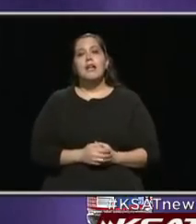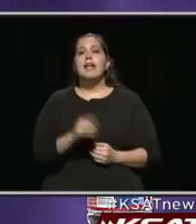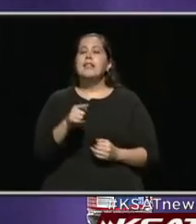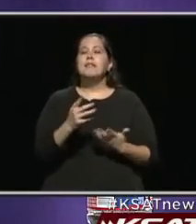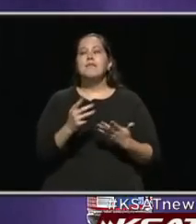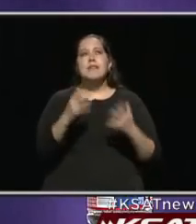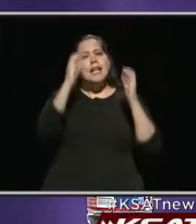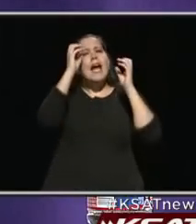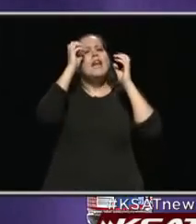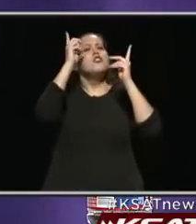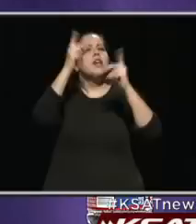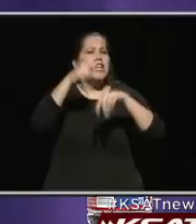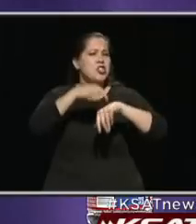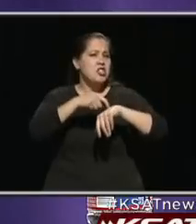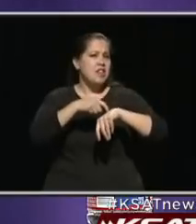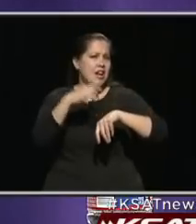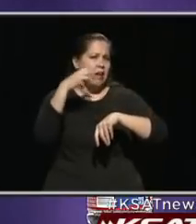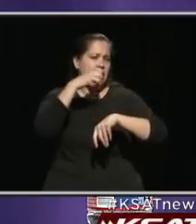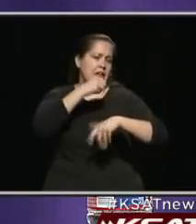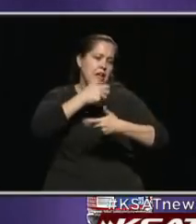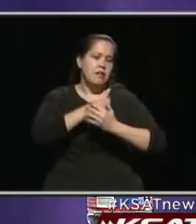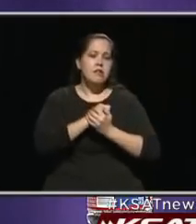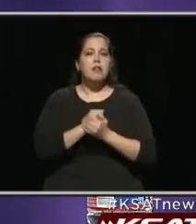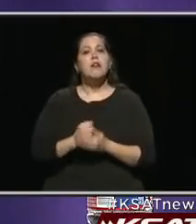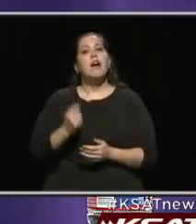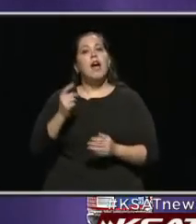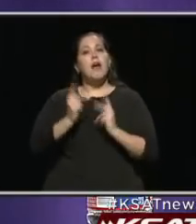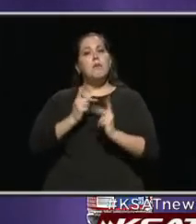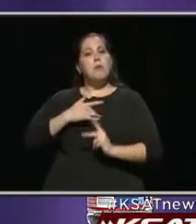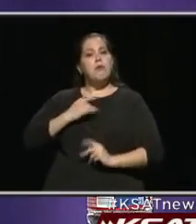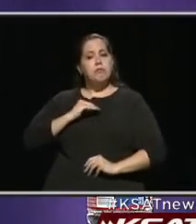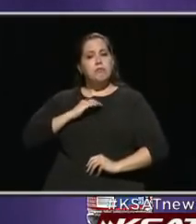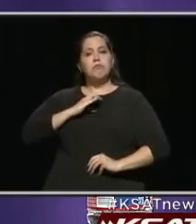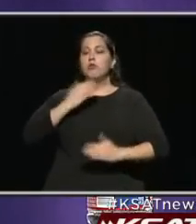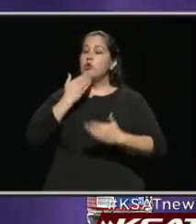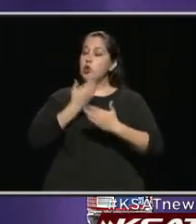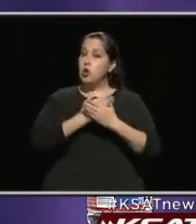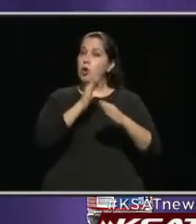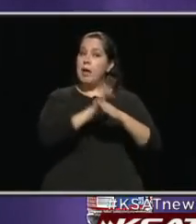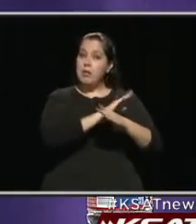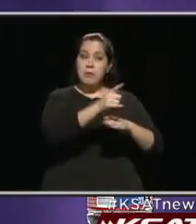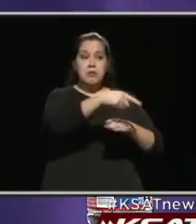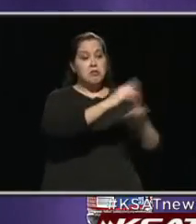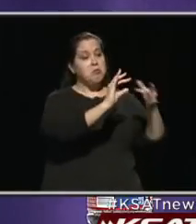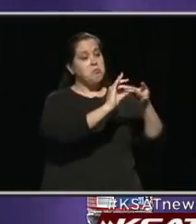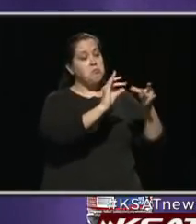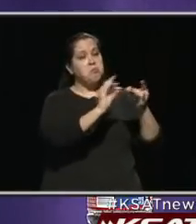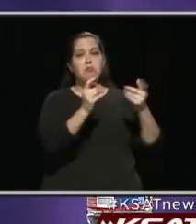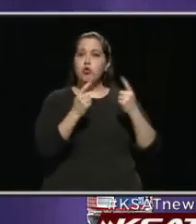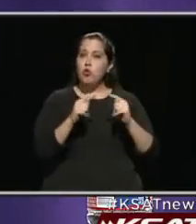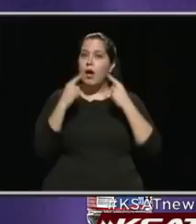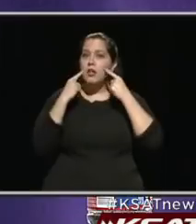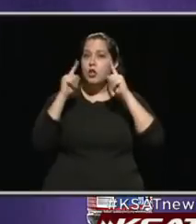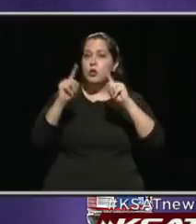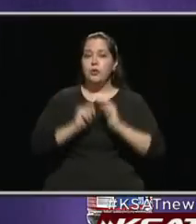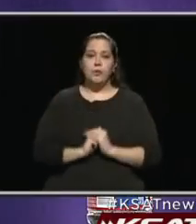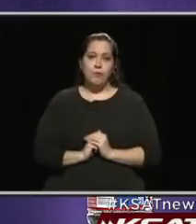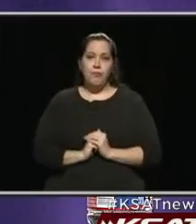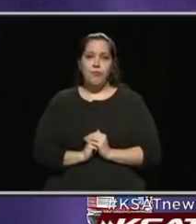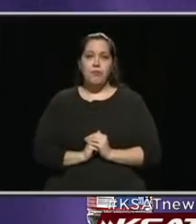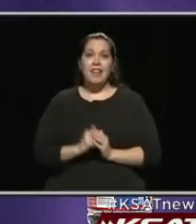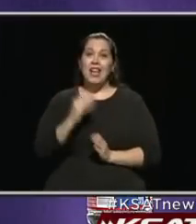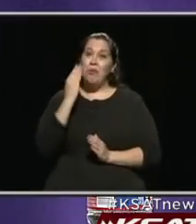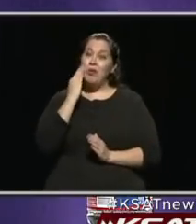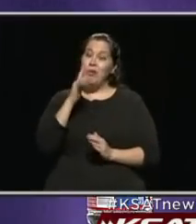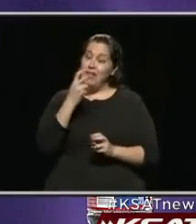education phase, I guess you would call it, and they feel very good about what the businesses are saying and what they're trying to do. And we know that's